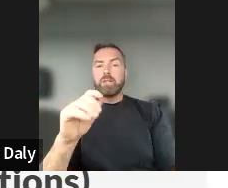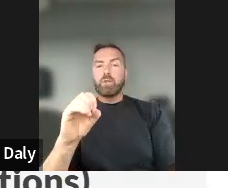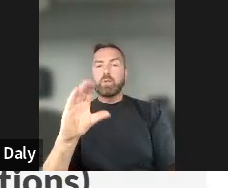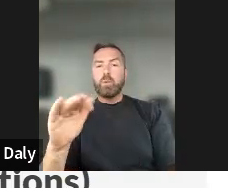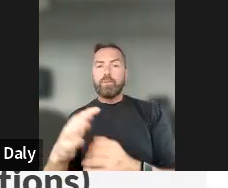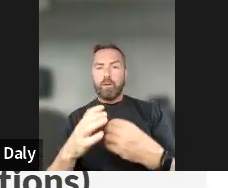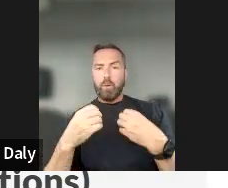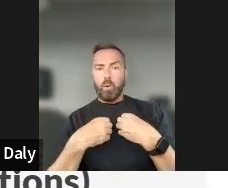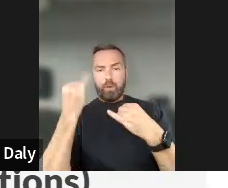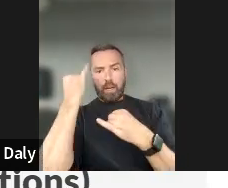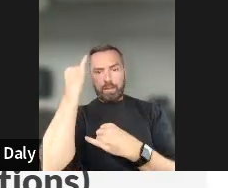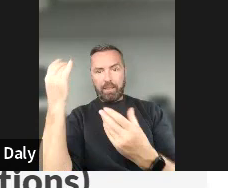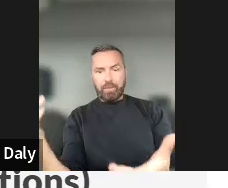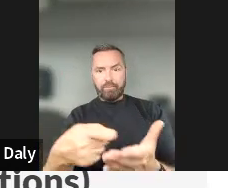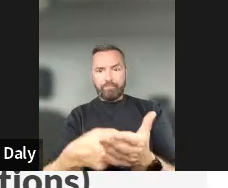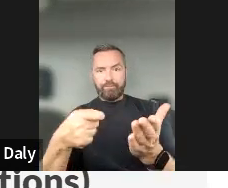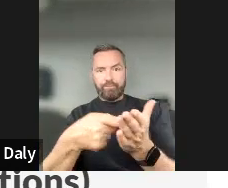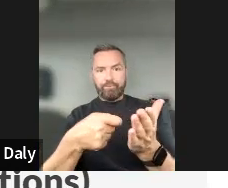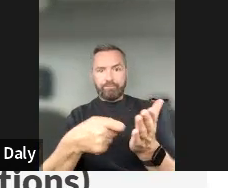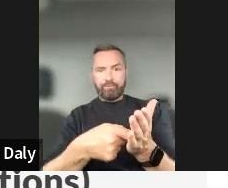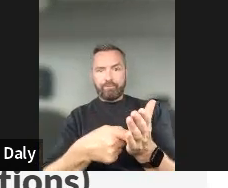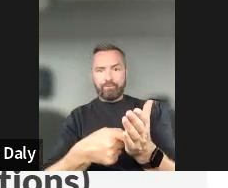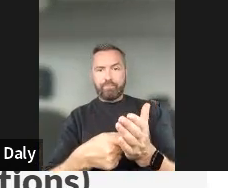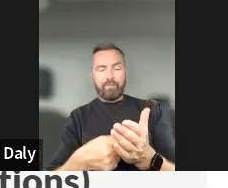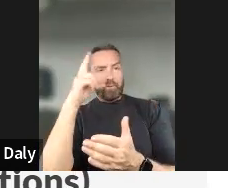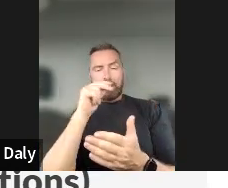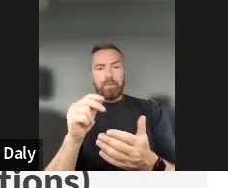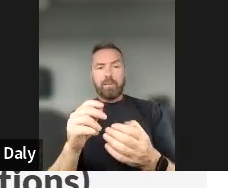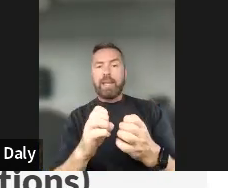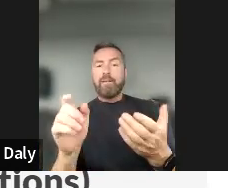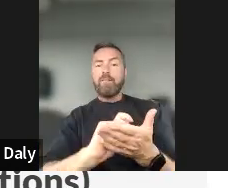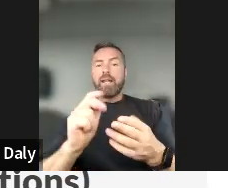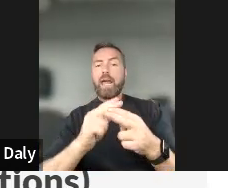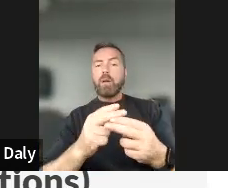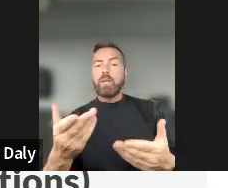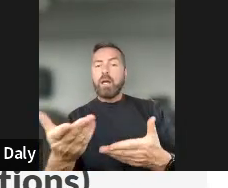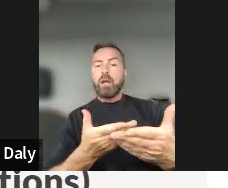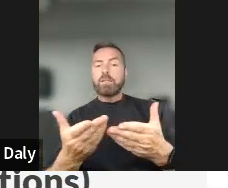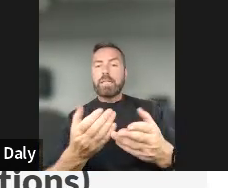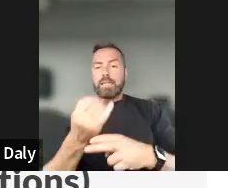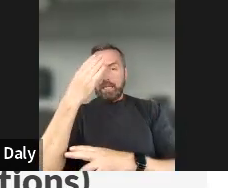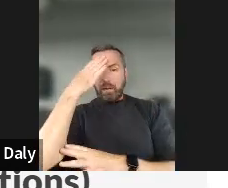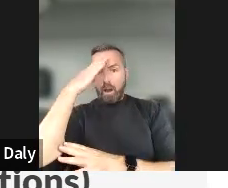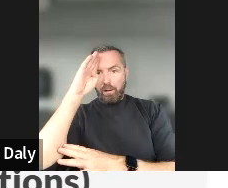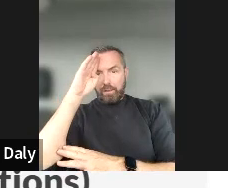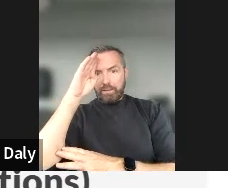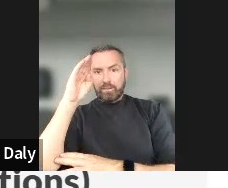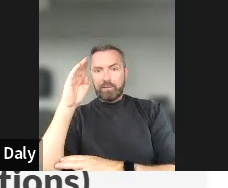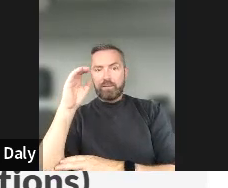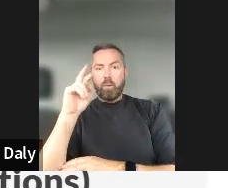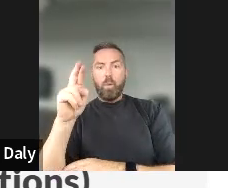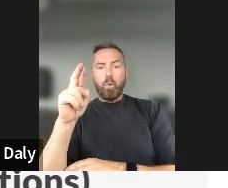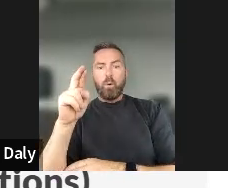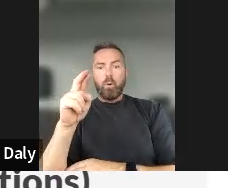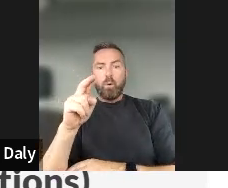fine. For example, have you ever filled in a consultation in Ireland or did you ever go to a citizen